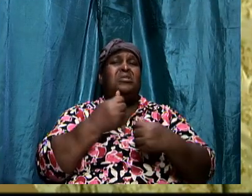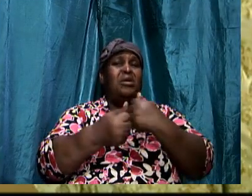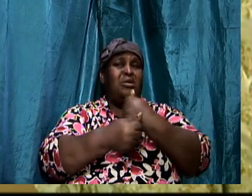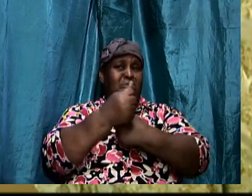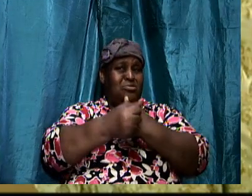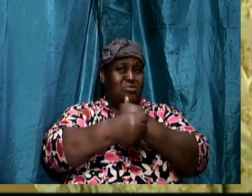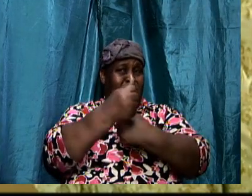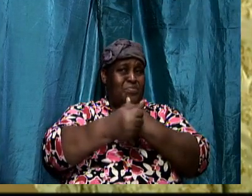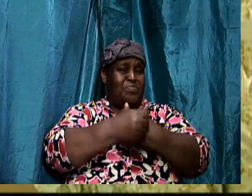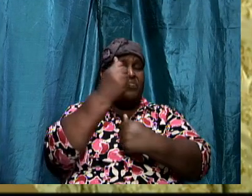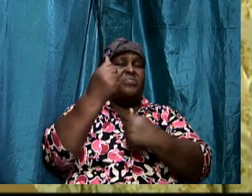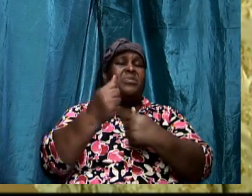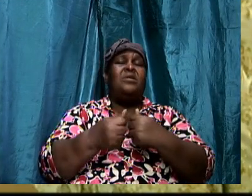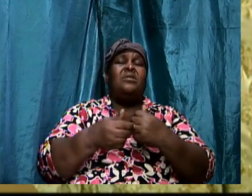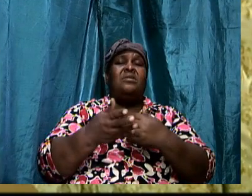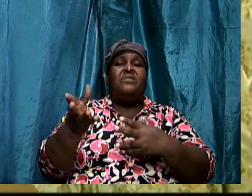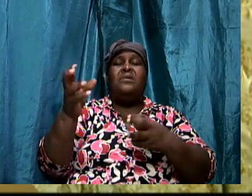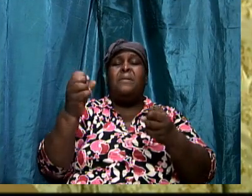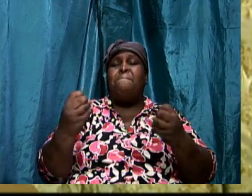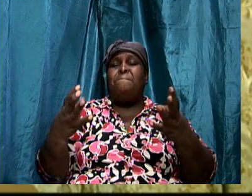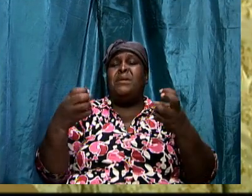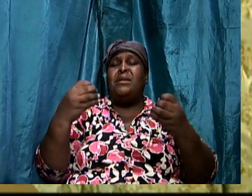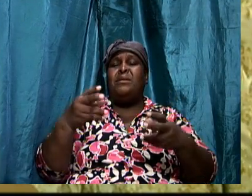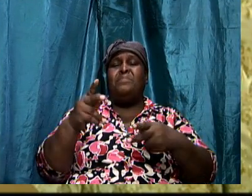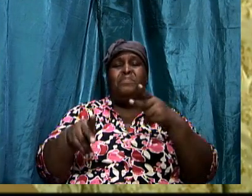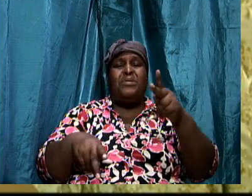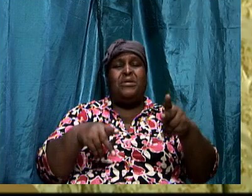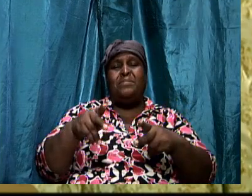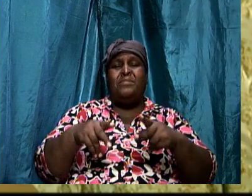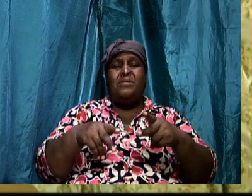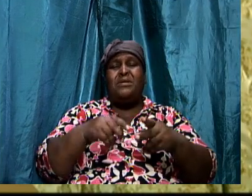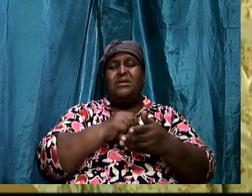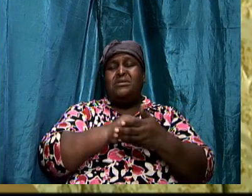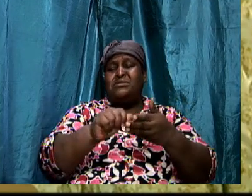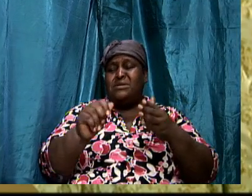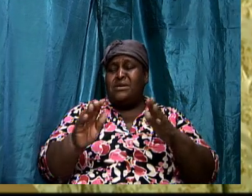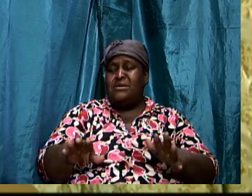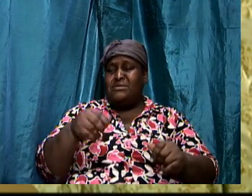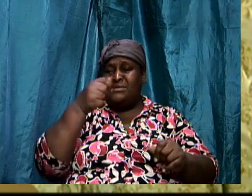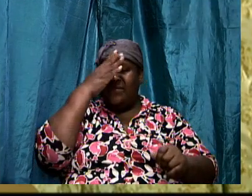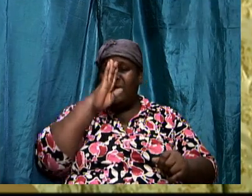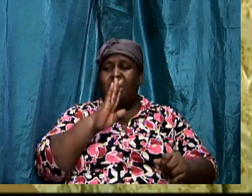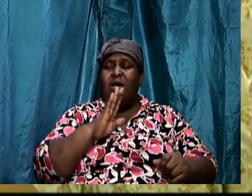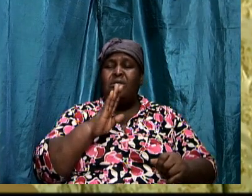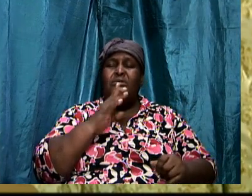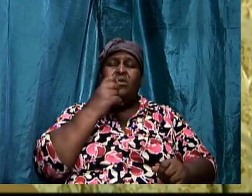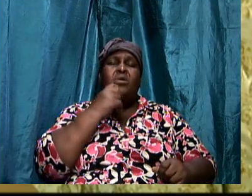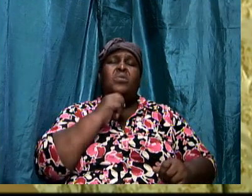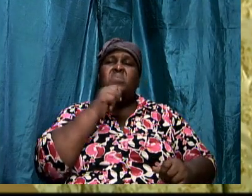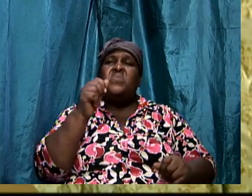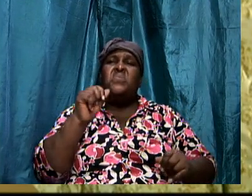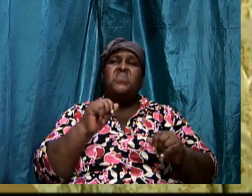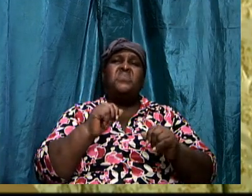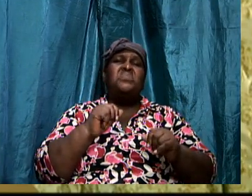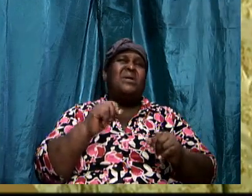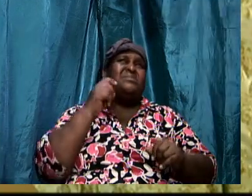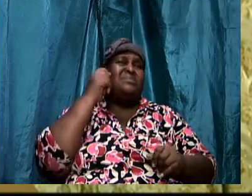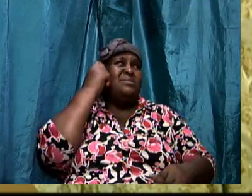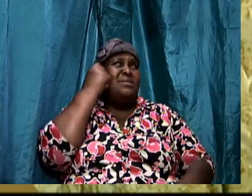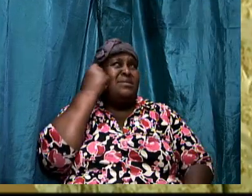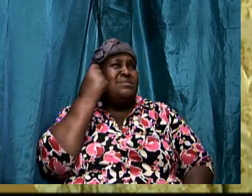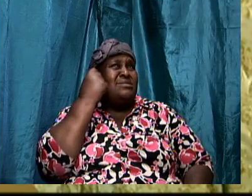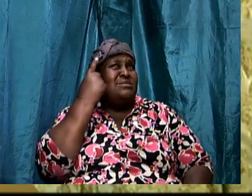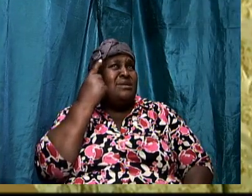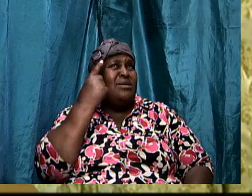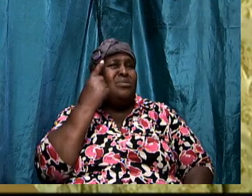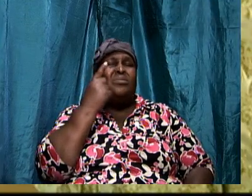of God. There are many who are not clear as to why they are not living